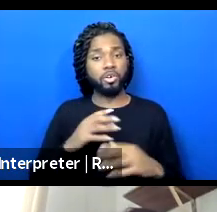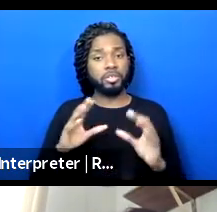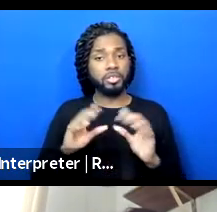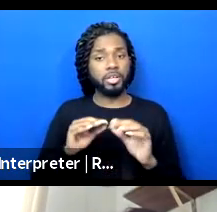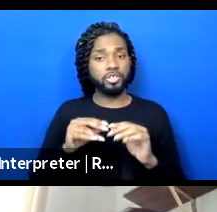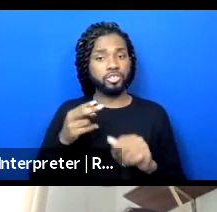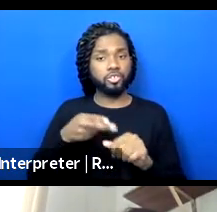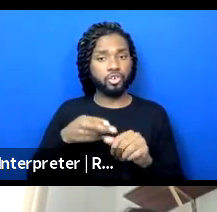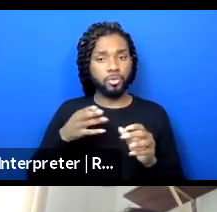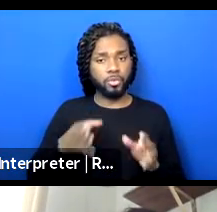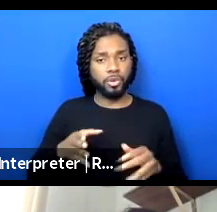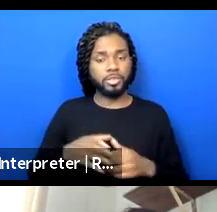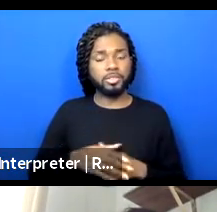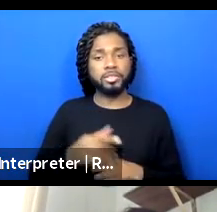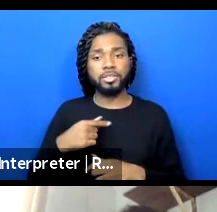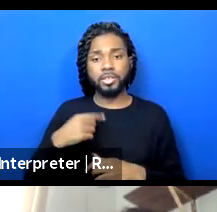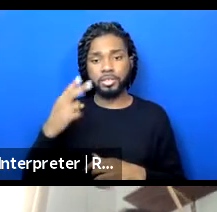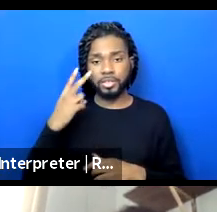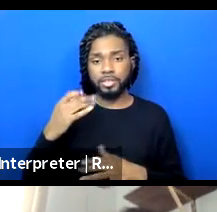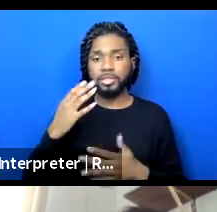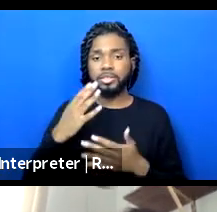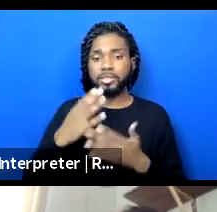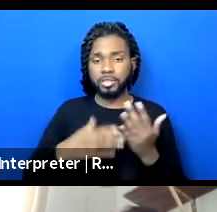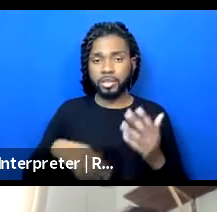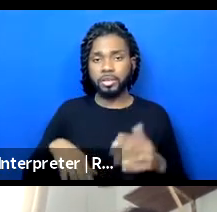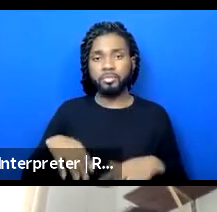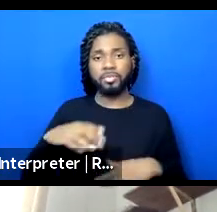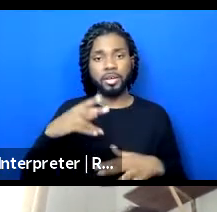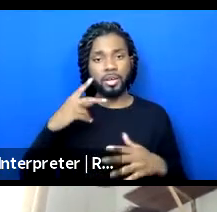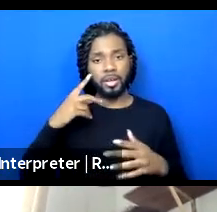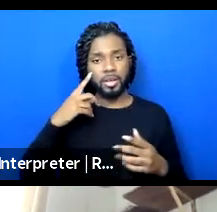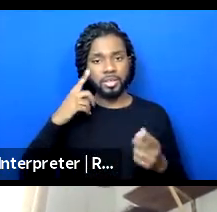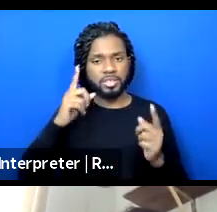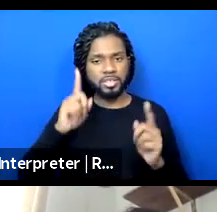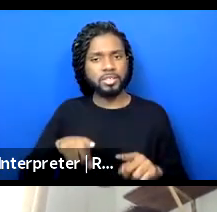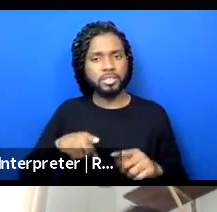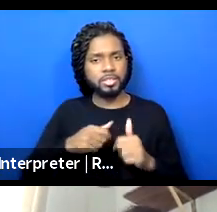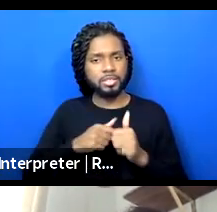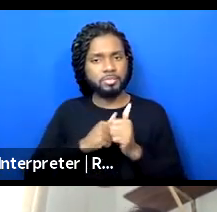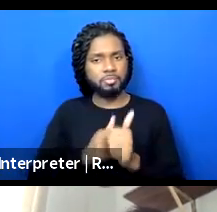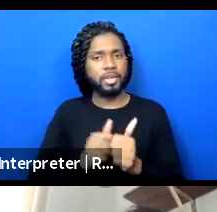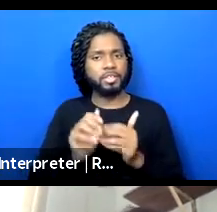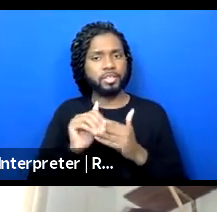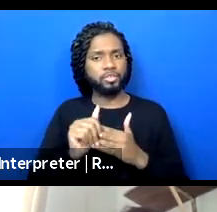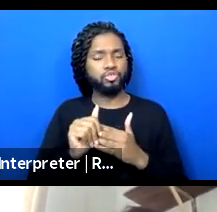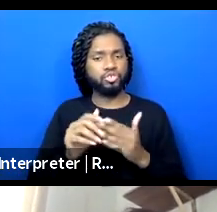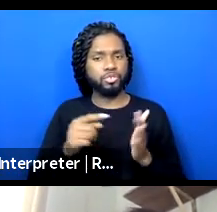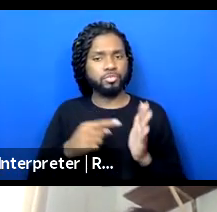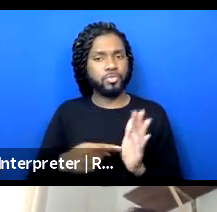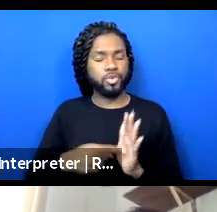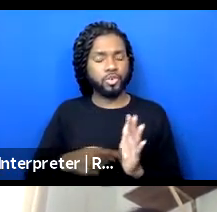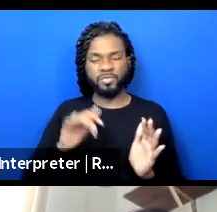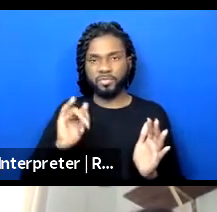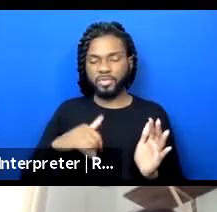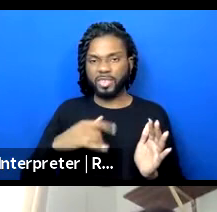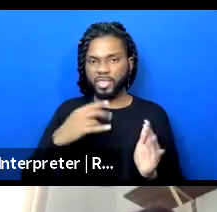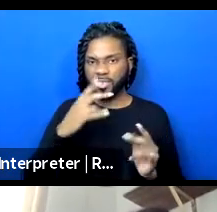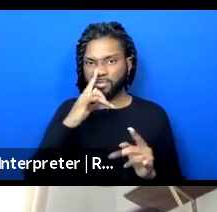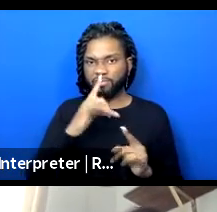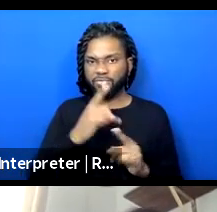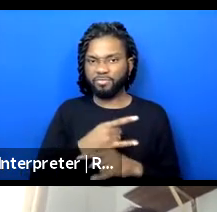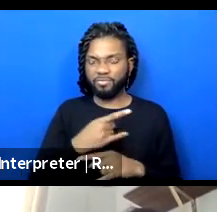see, um, consensus based leadership models. And it's funny because I was in another session just